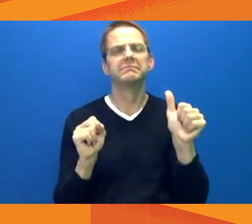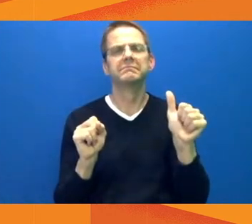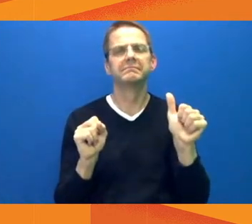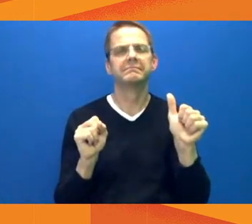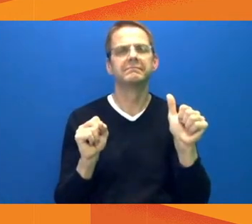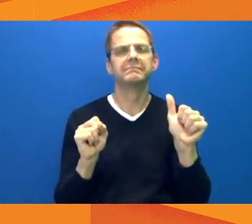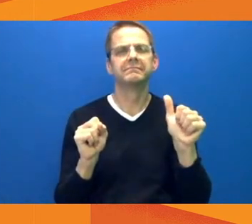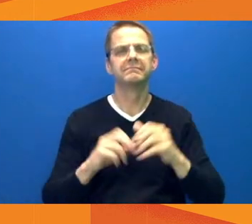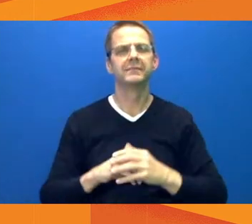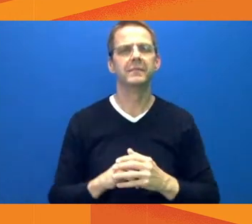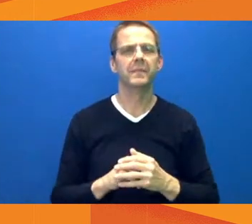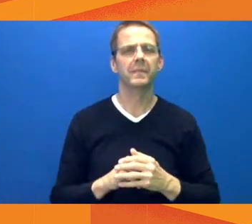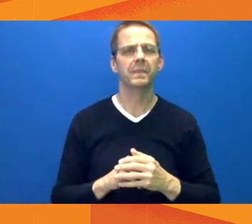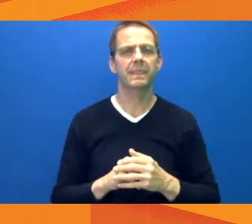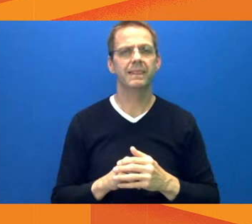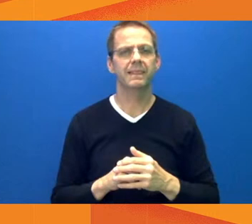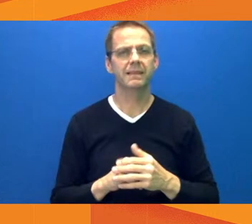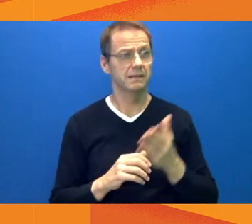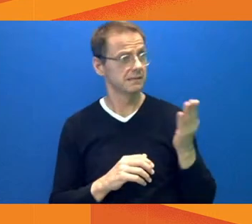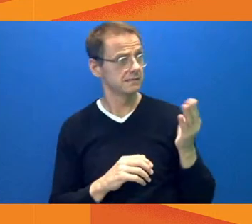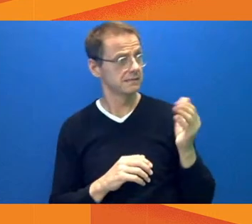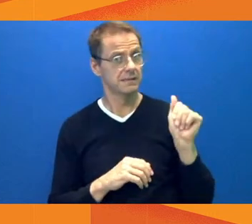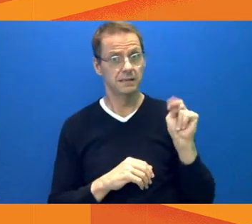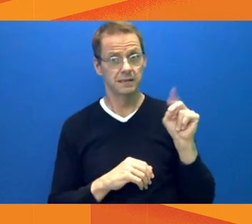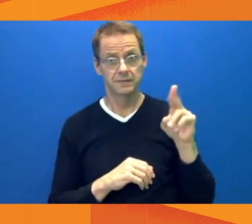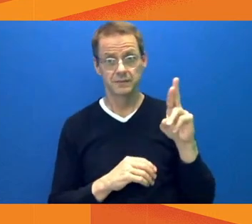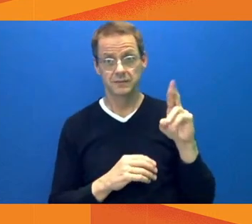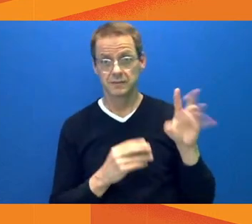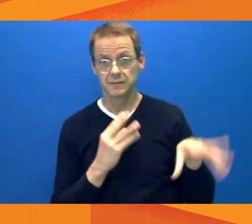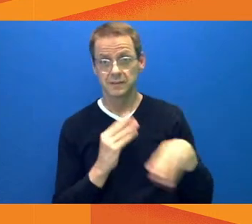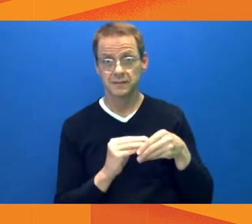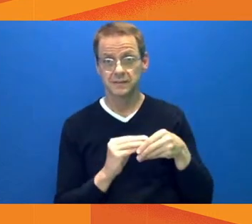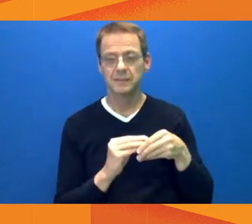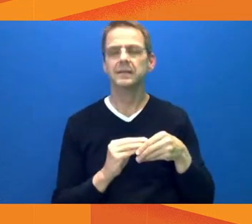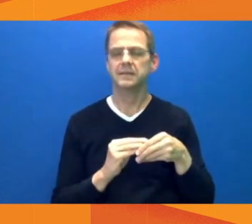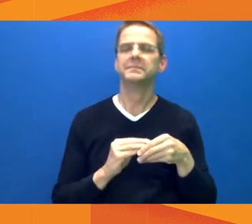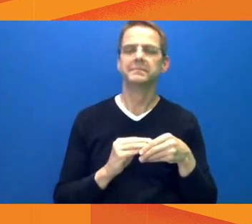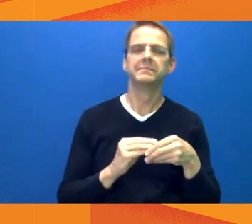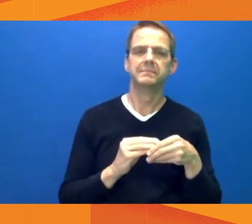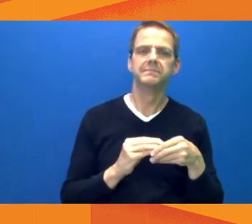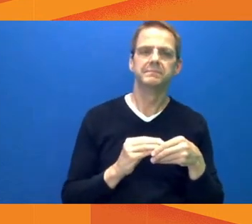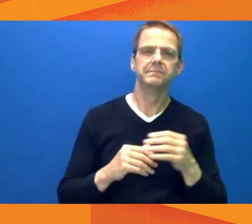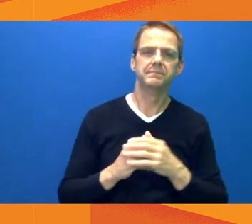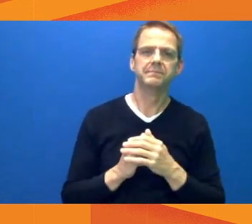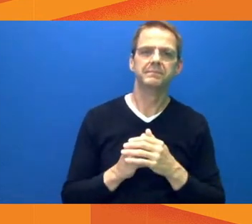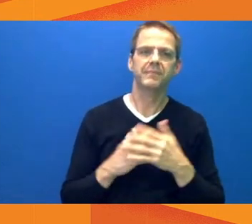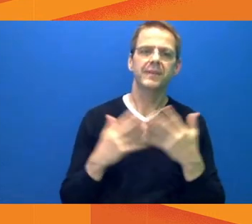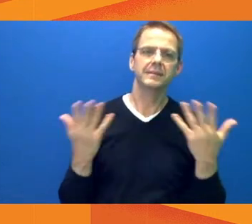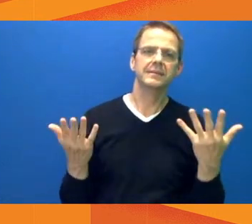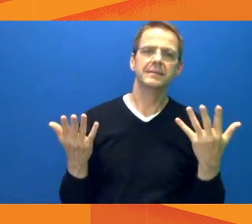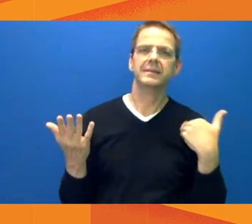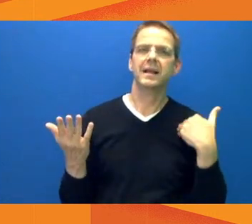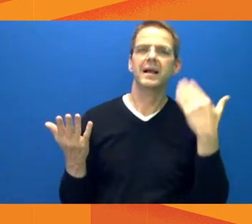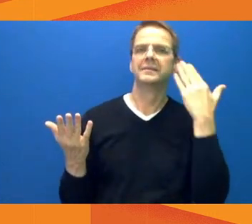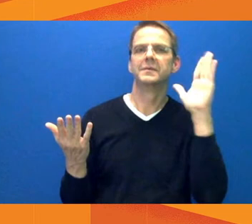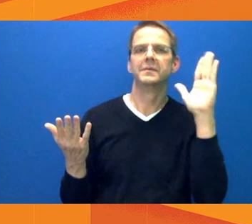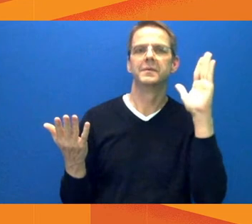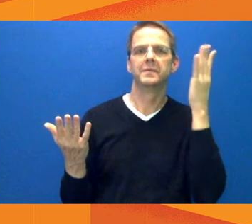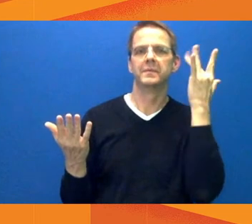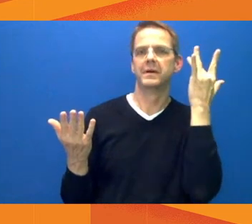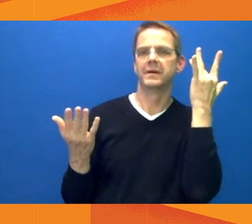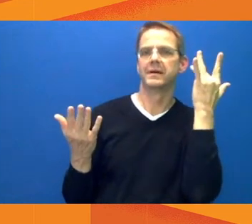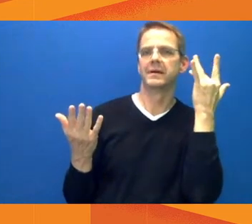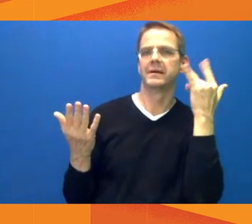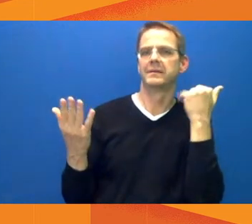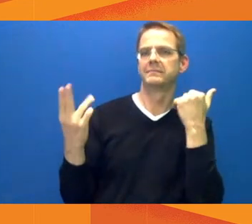Just that I don't know the specifics about the denial of taking a look at it, but we could certainly work into that. I suspect they're doing some deep cleaning and